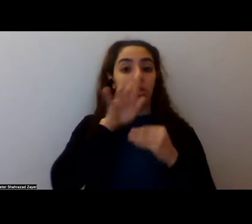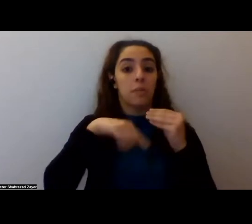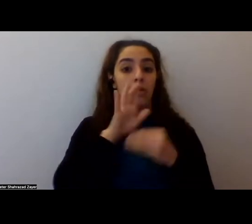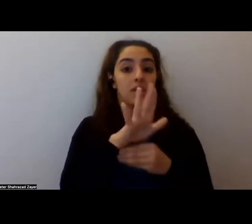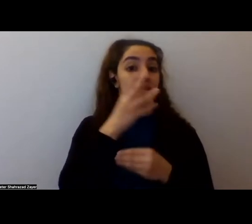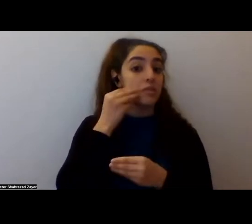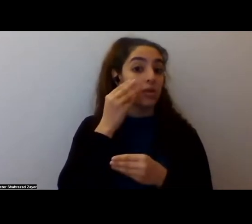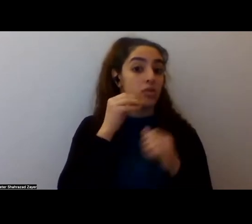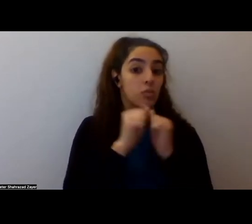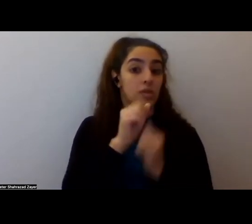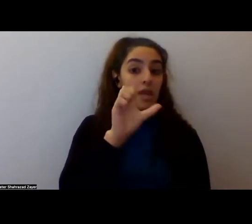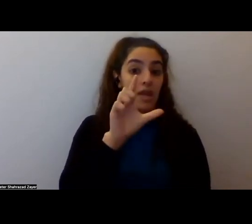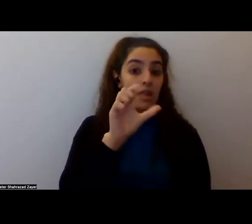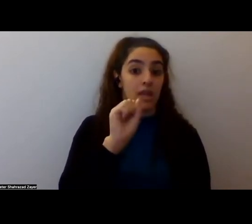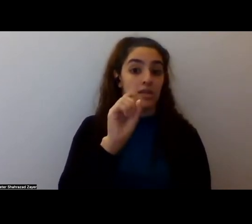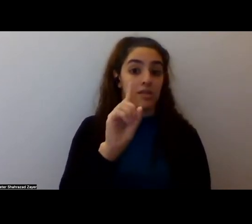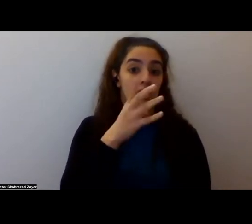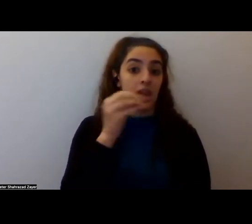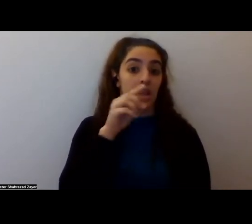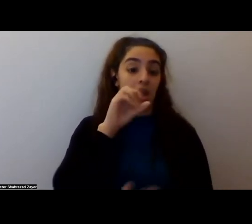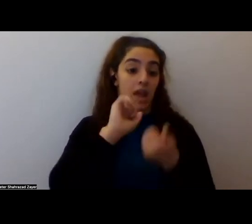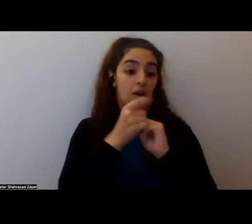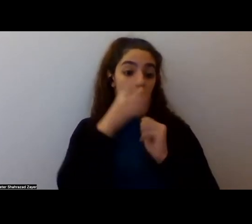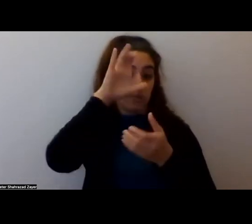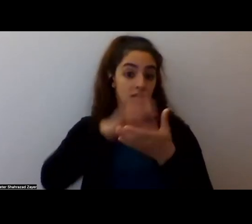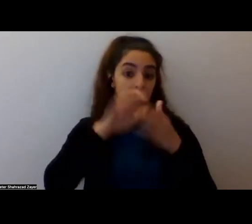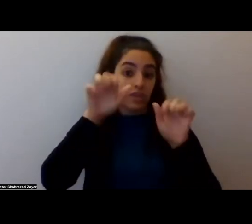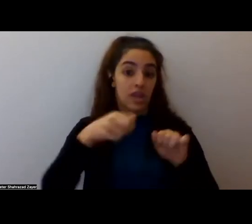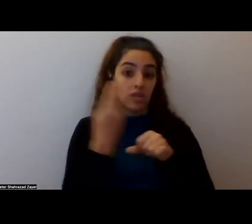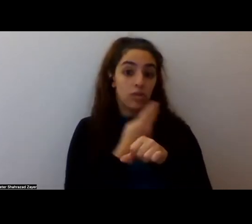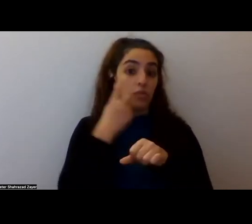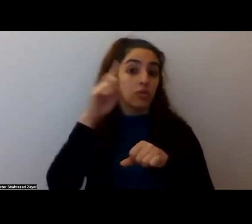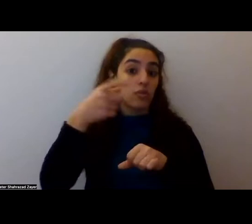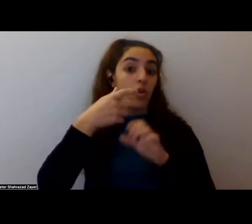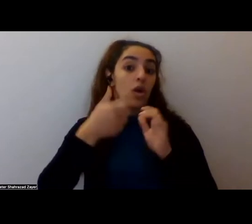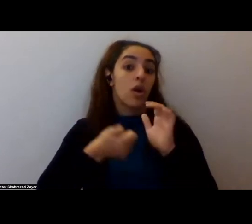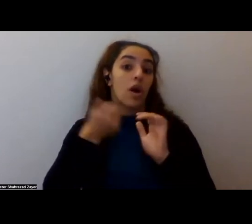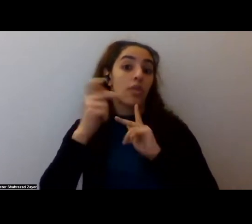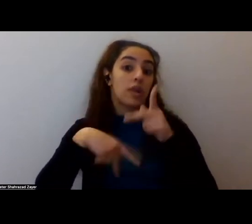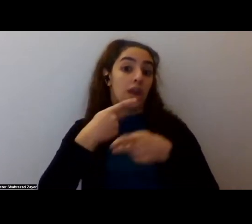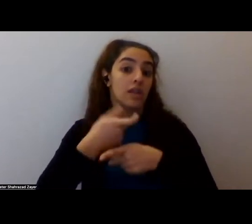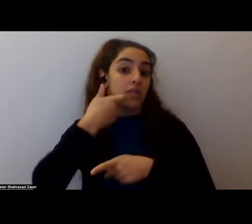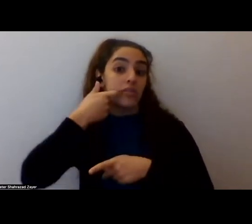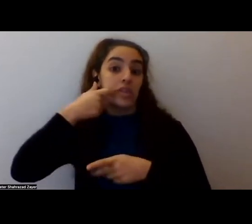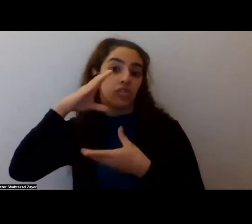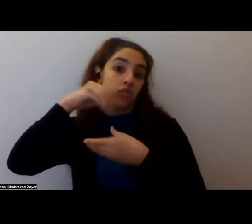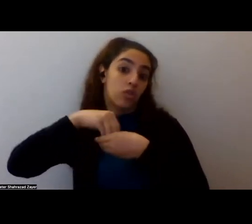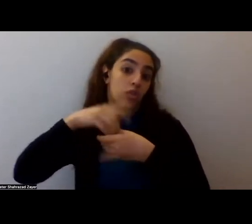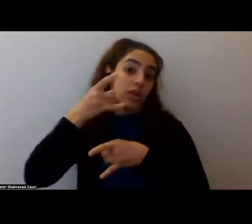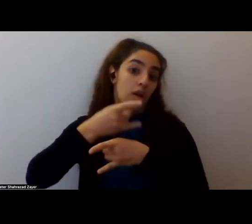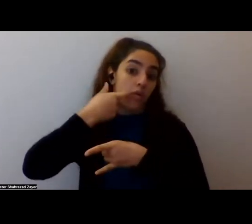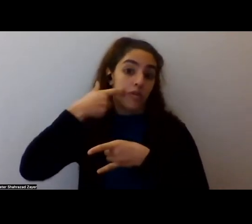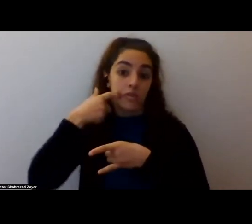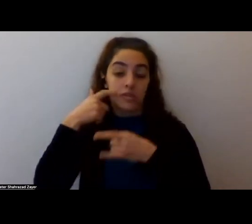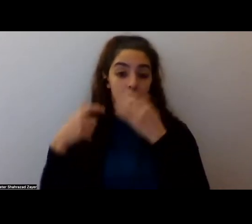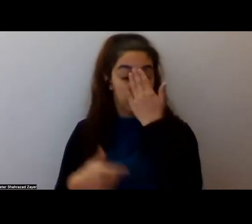with, um, um, with alcoholism or various other addictions. Um, but, you know, that, that's always a really